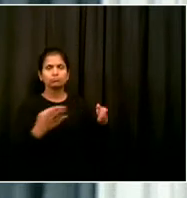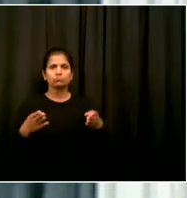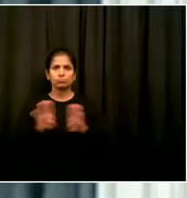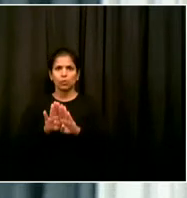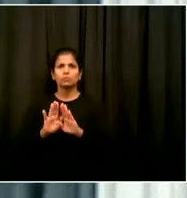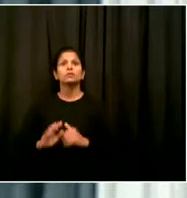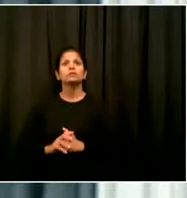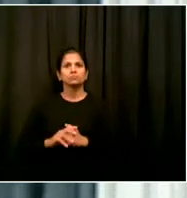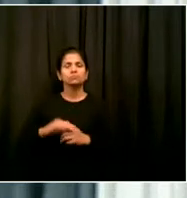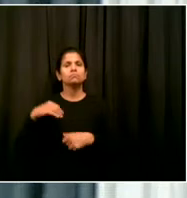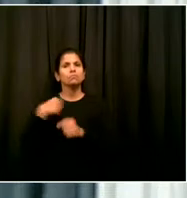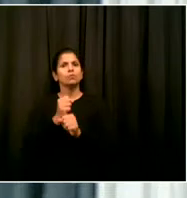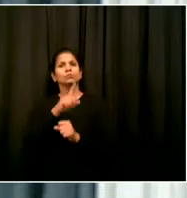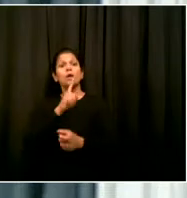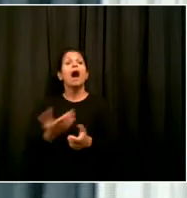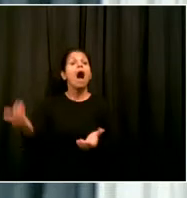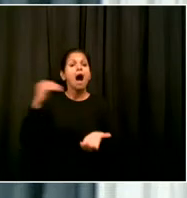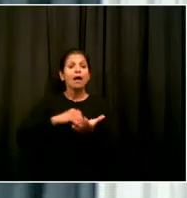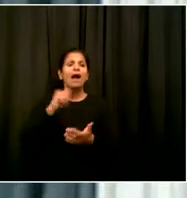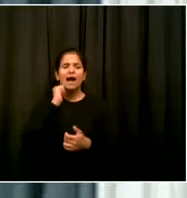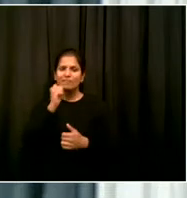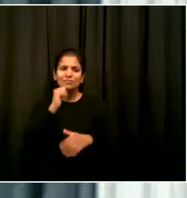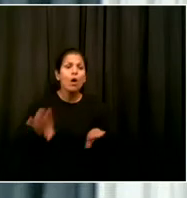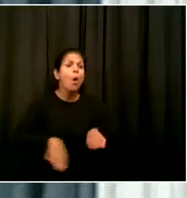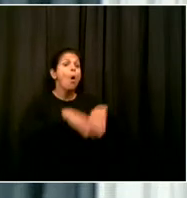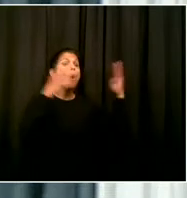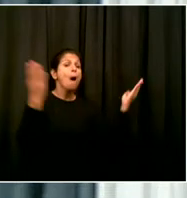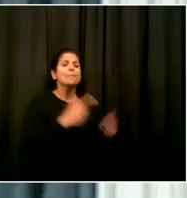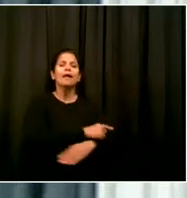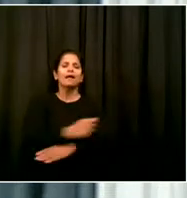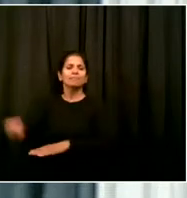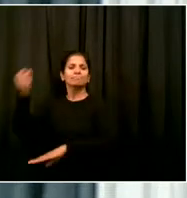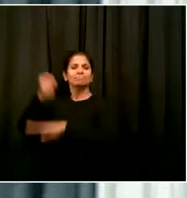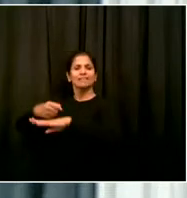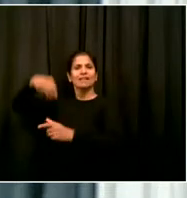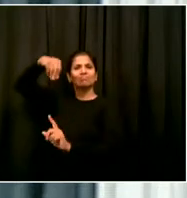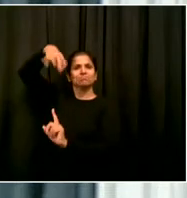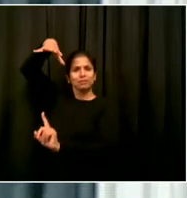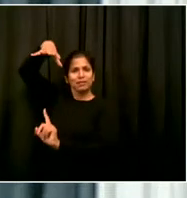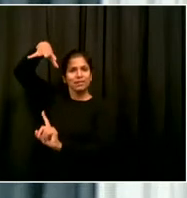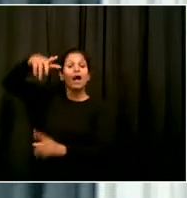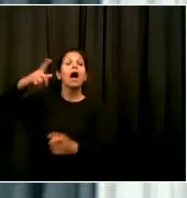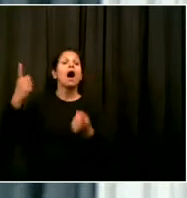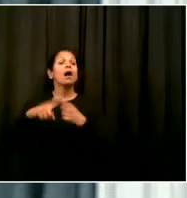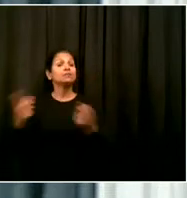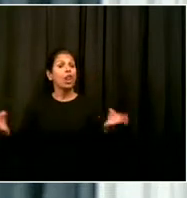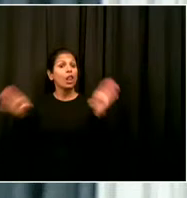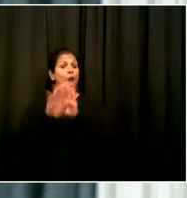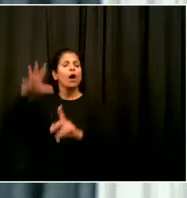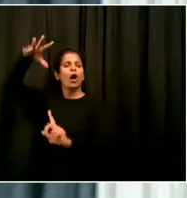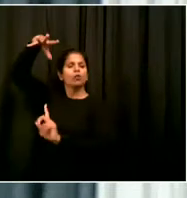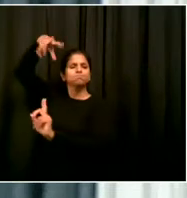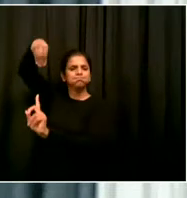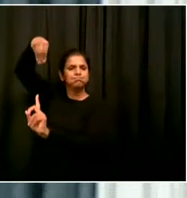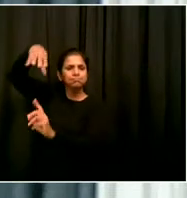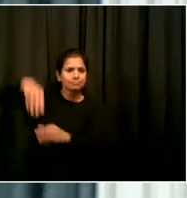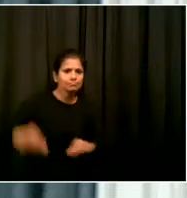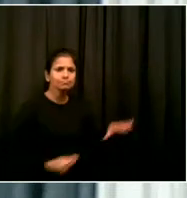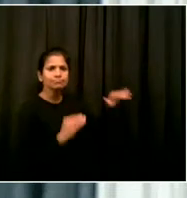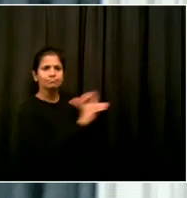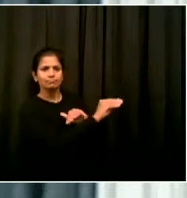it sort of aligns with what businesses are already selling inside. Essentially, they bring it outside. So this is a very, very simple process.